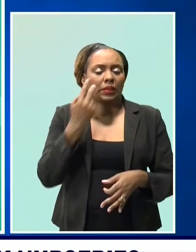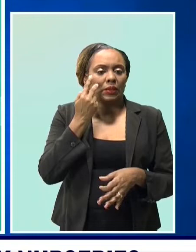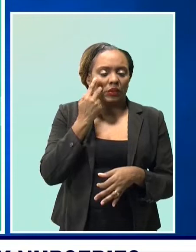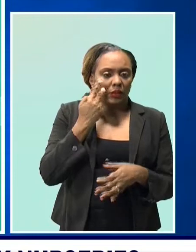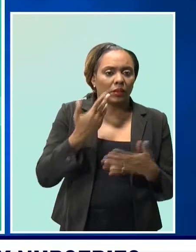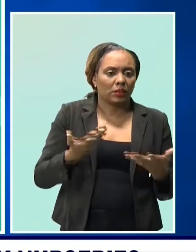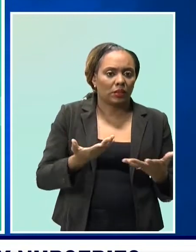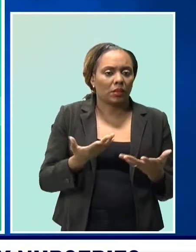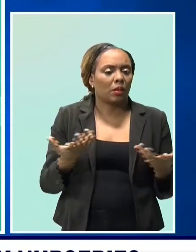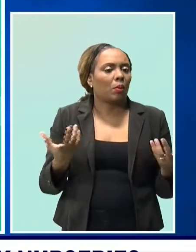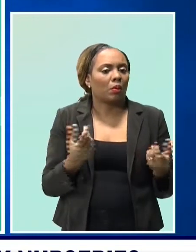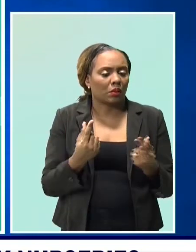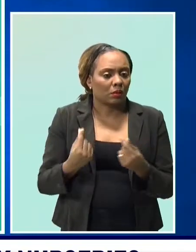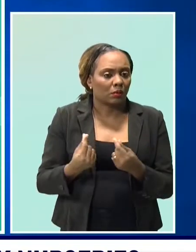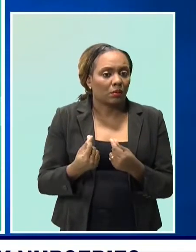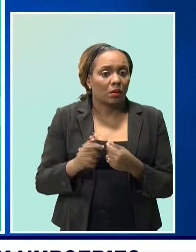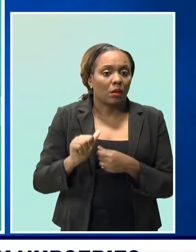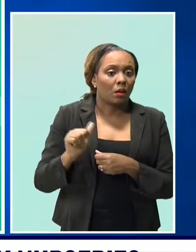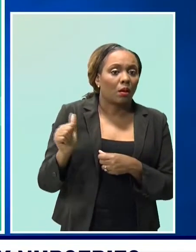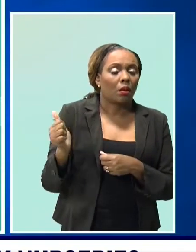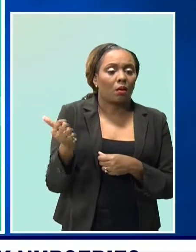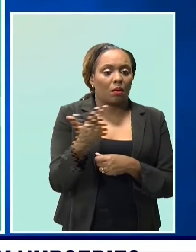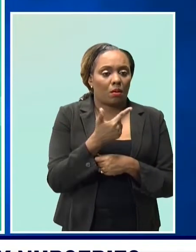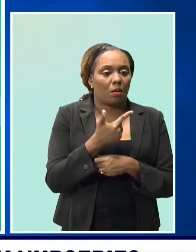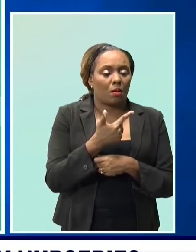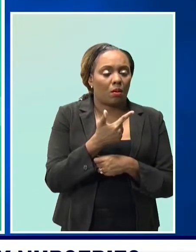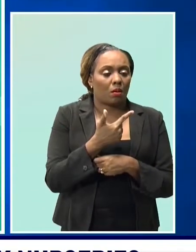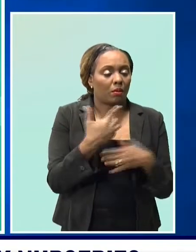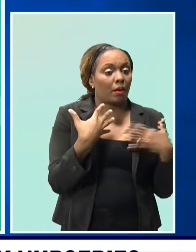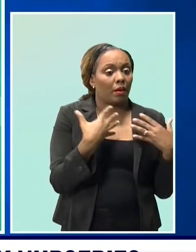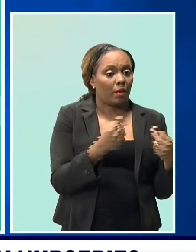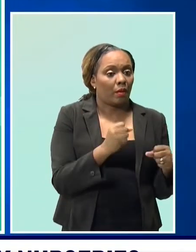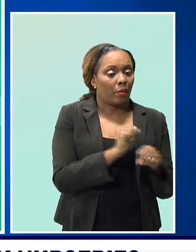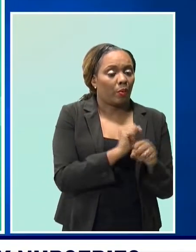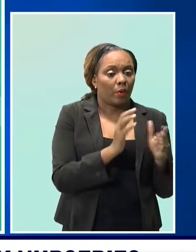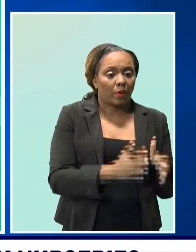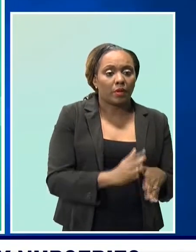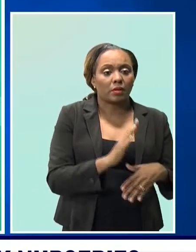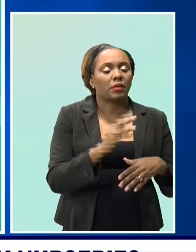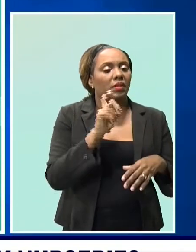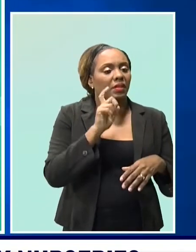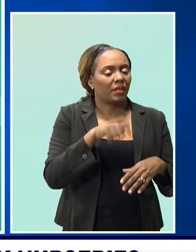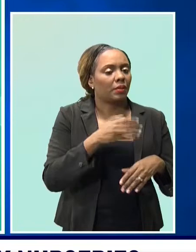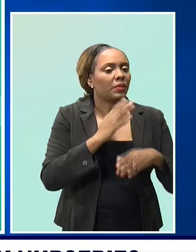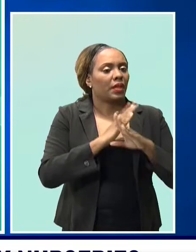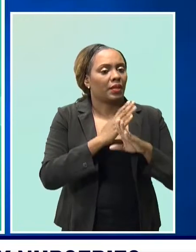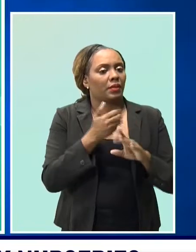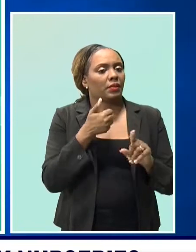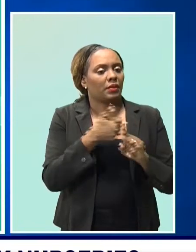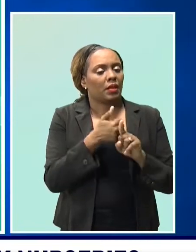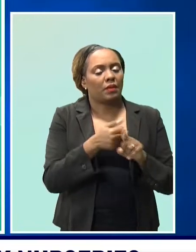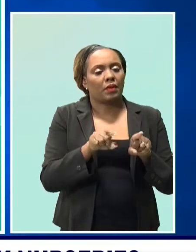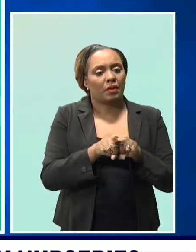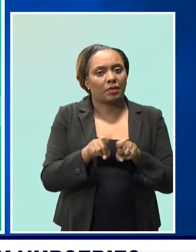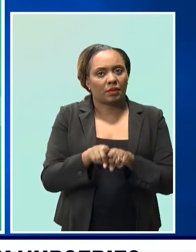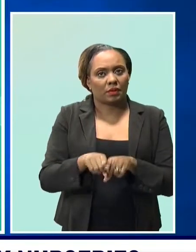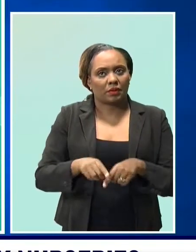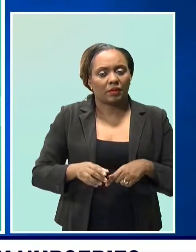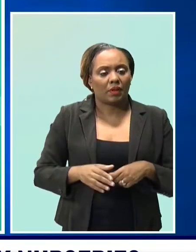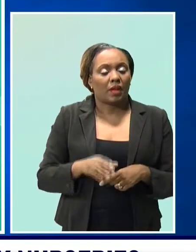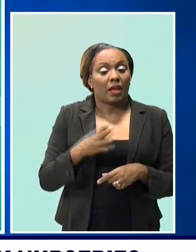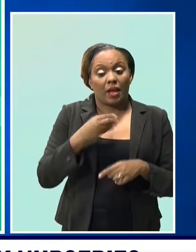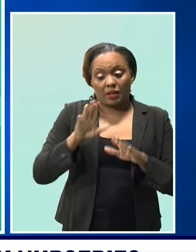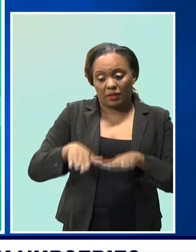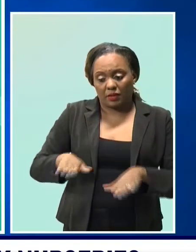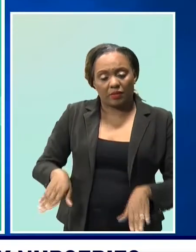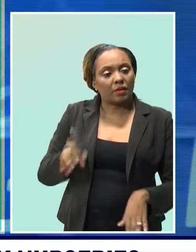is, because we believe that every one of those frontline workers should be protected as well. Thank you very much. that their